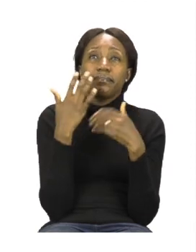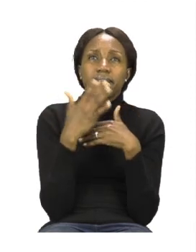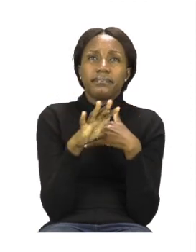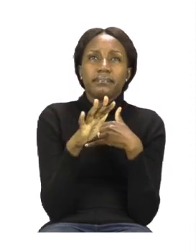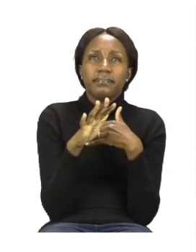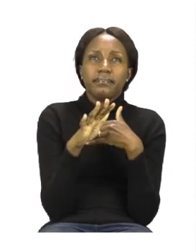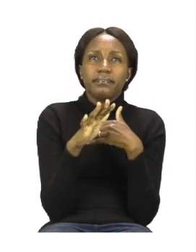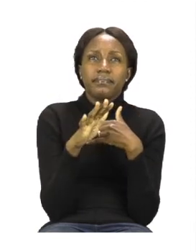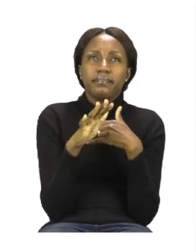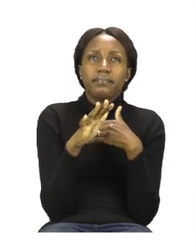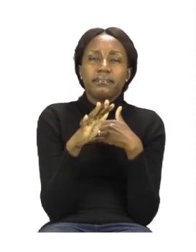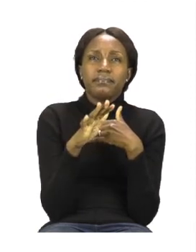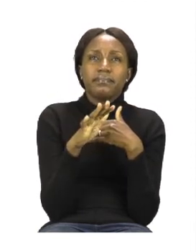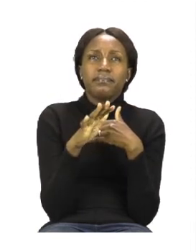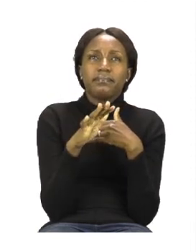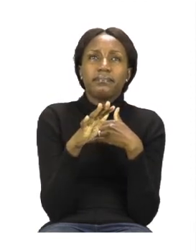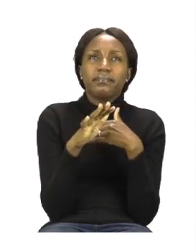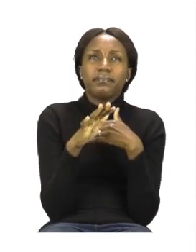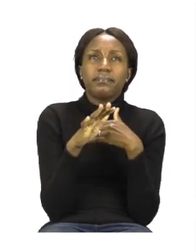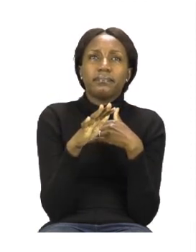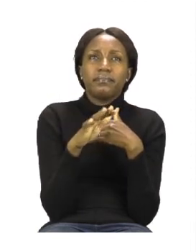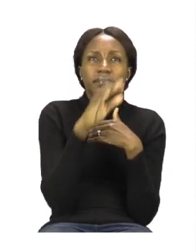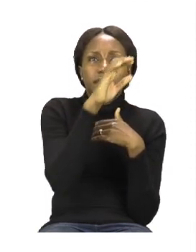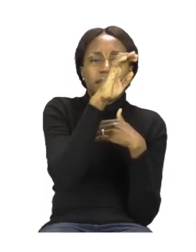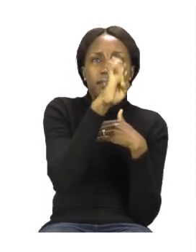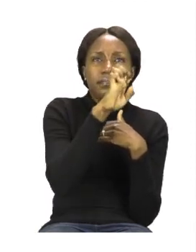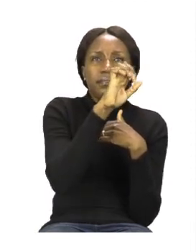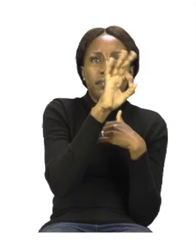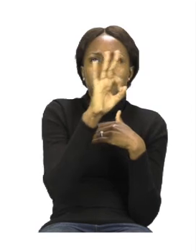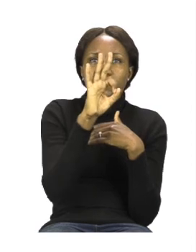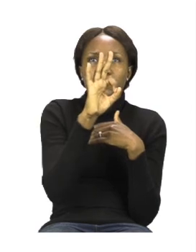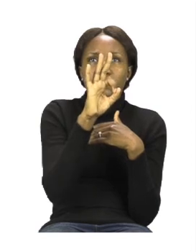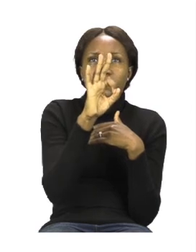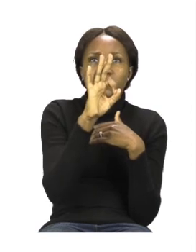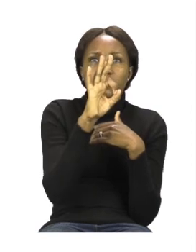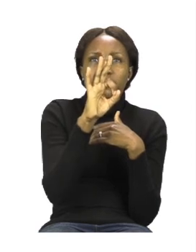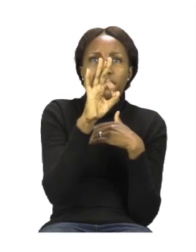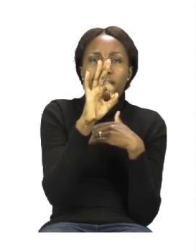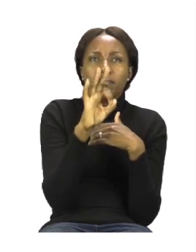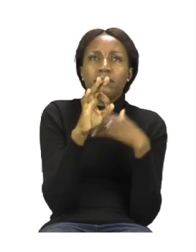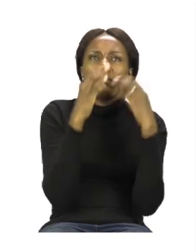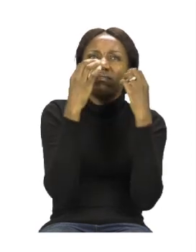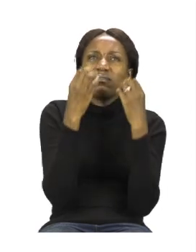you now need to find out for e and f which one is more.